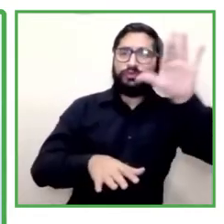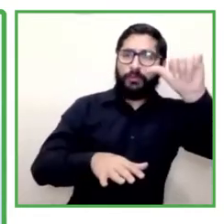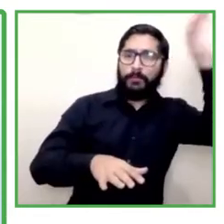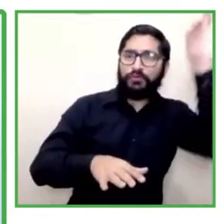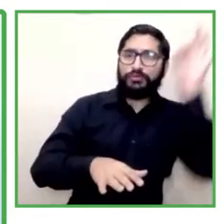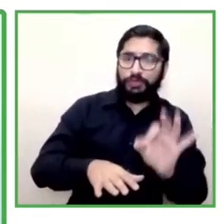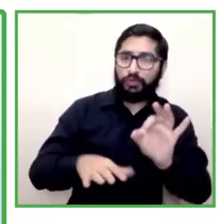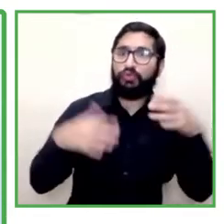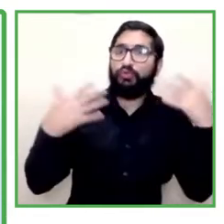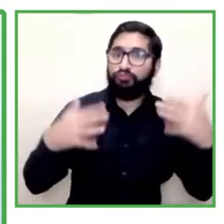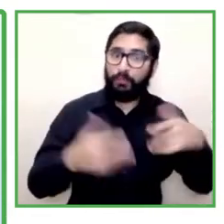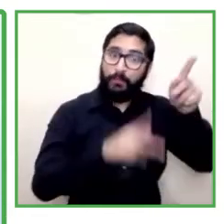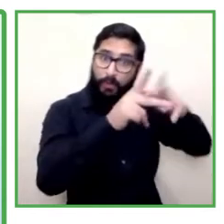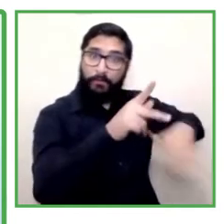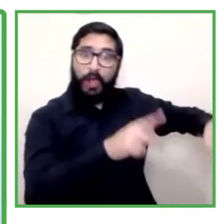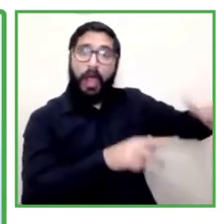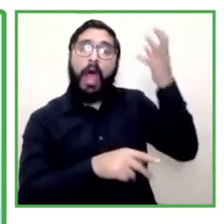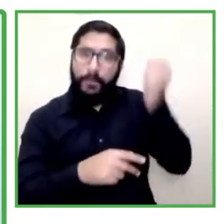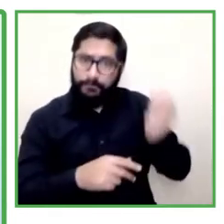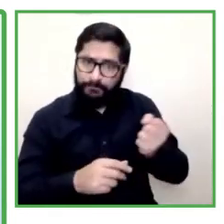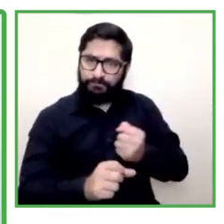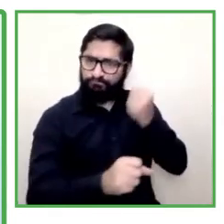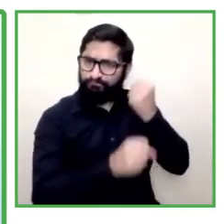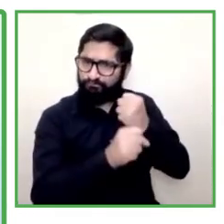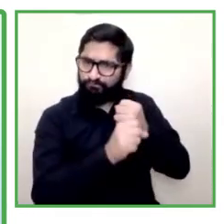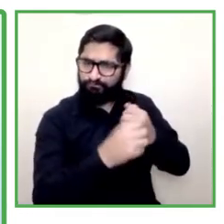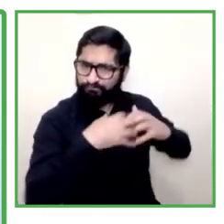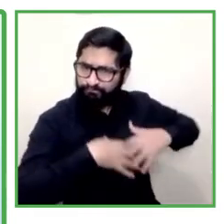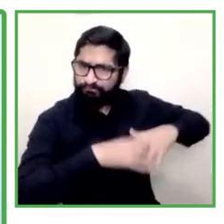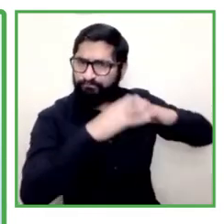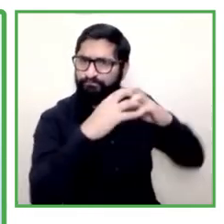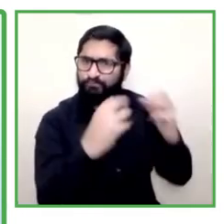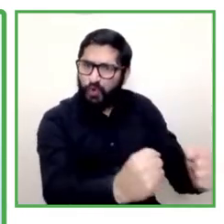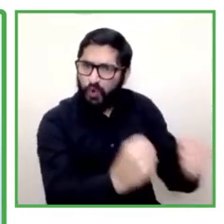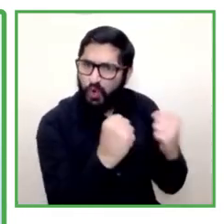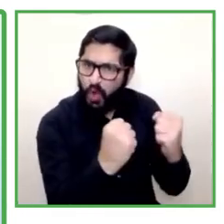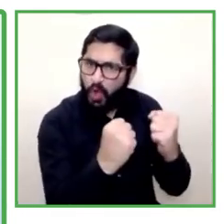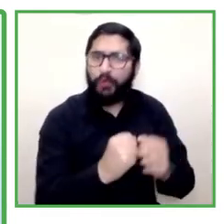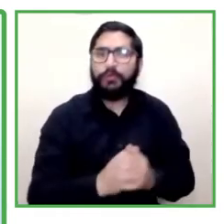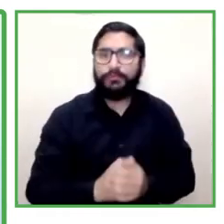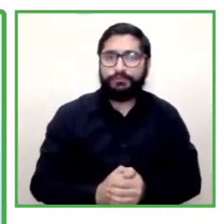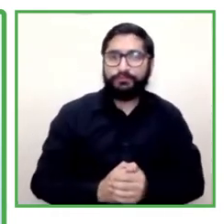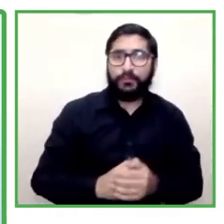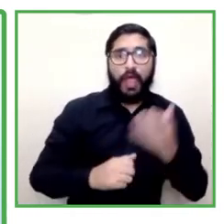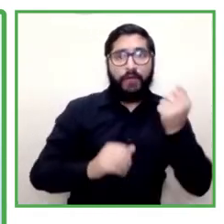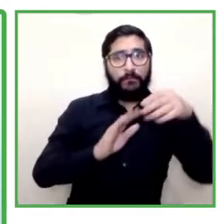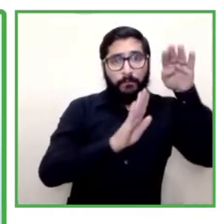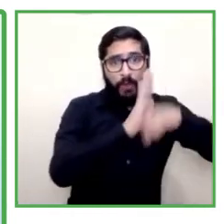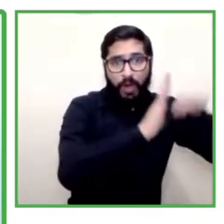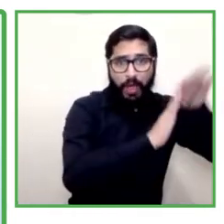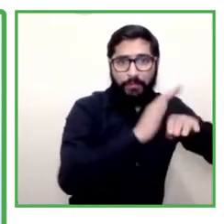belonging to the workforce after 12 months of entering the program and regarding that segment they realize that 69